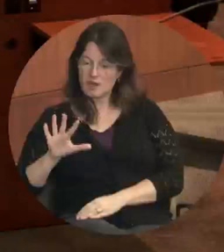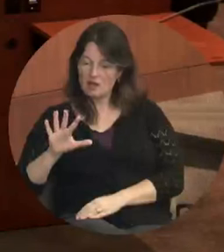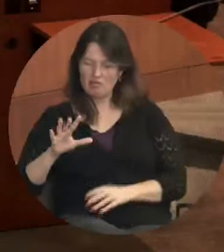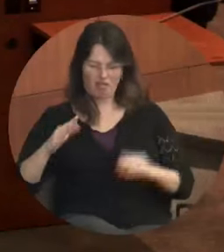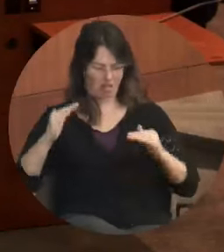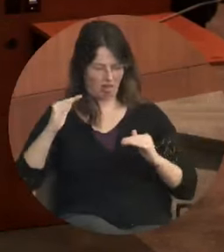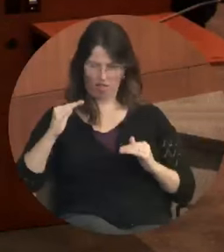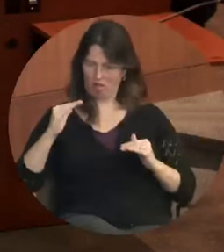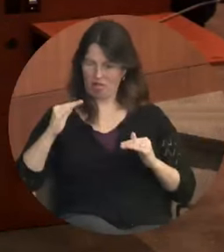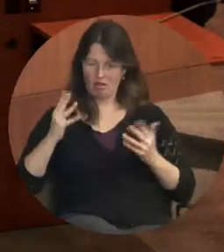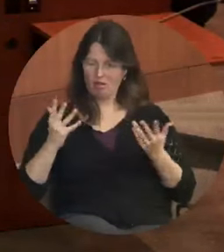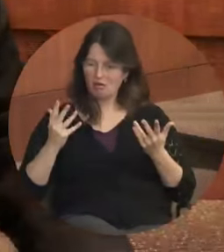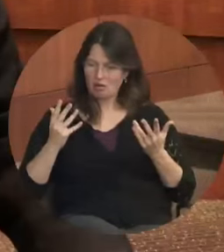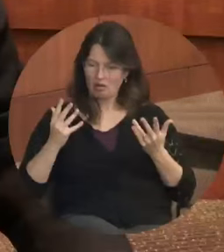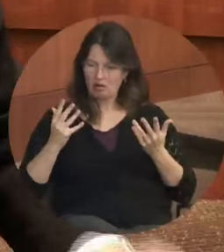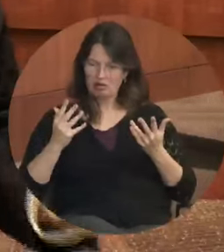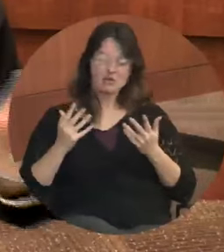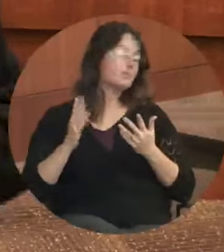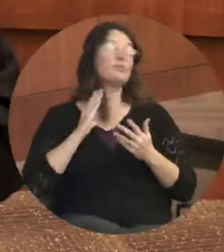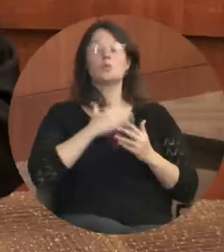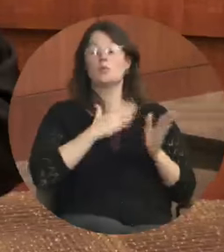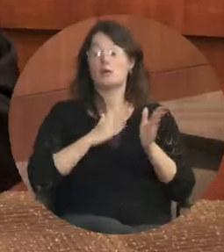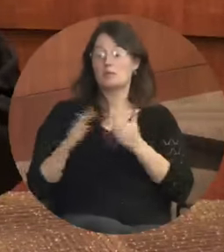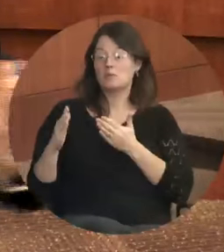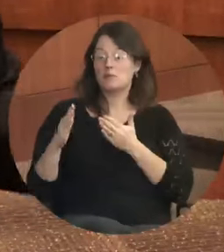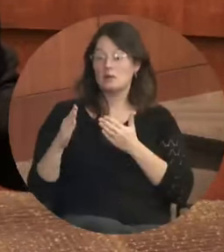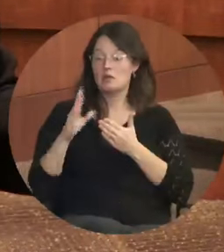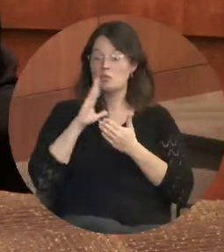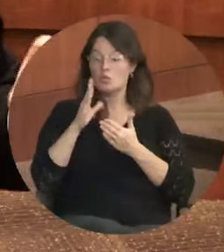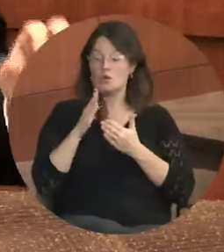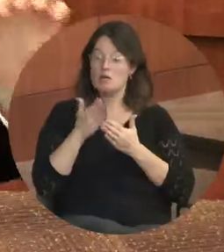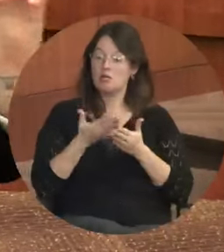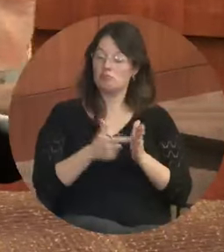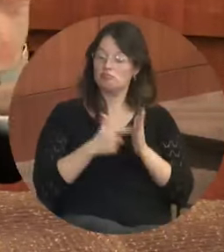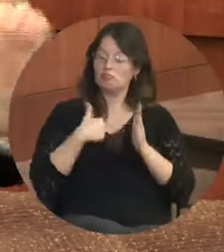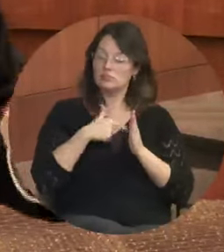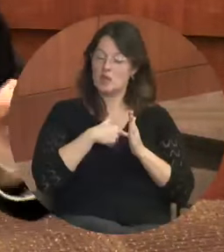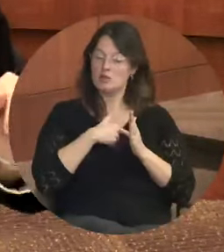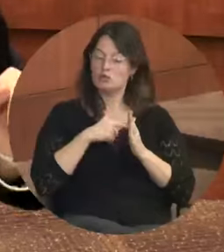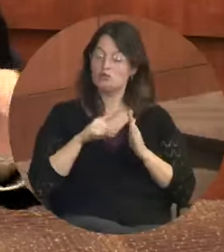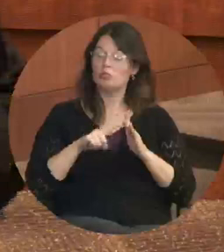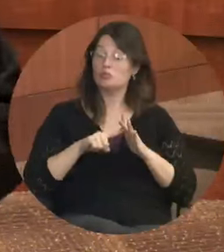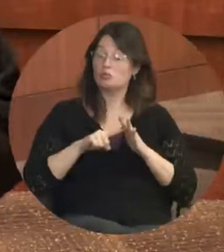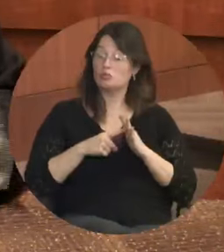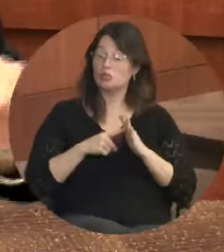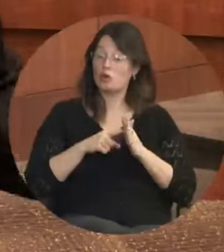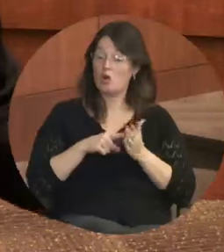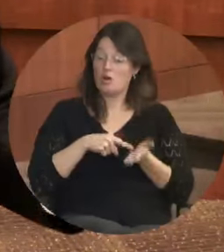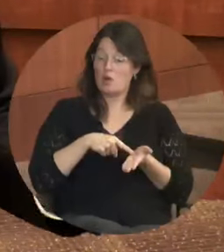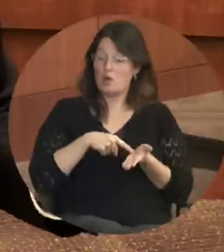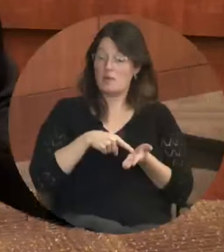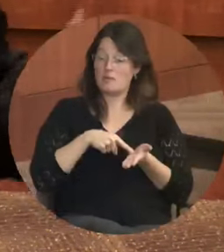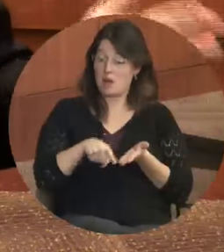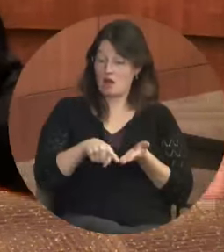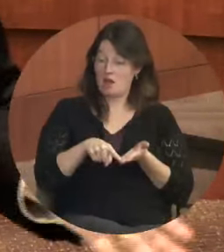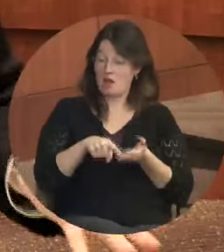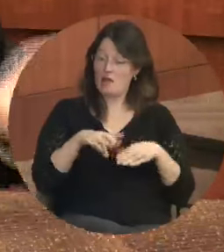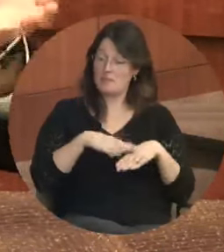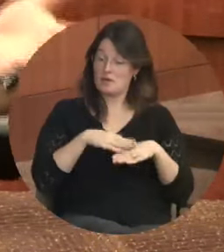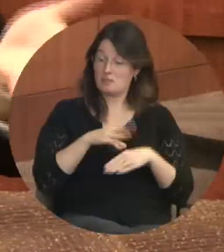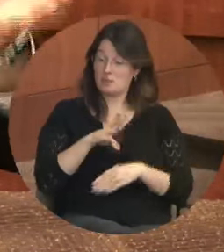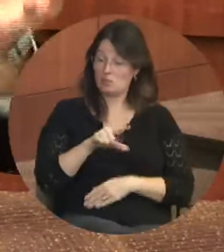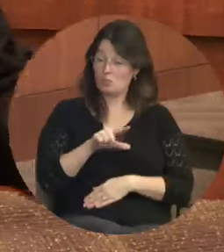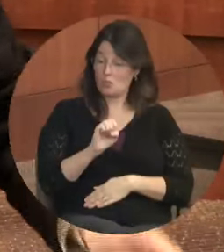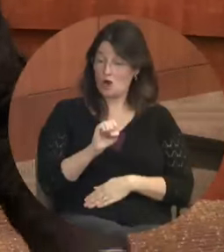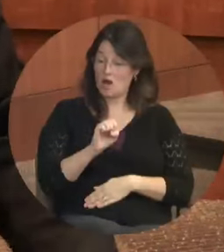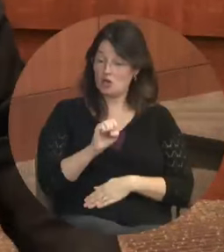So our plan directs us to establish a baseline of the current jobs that pay a living wage and then try